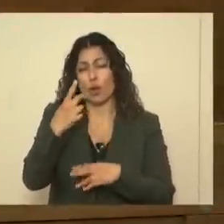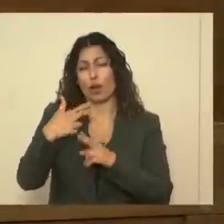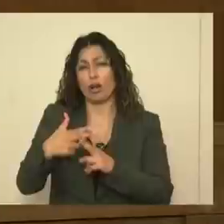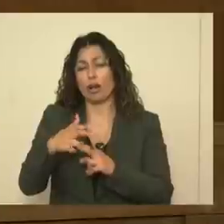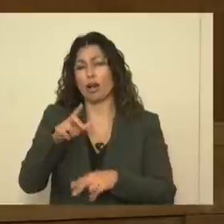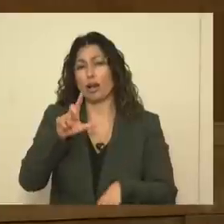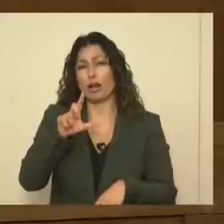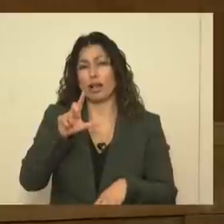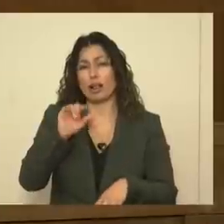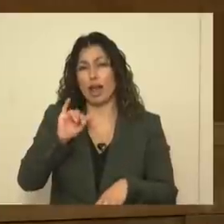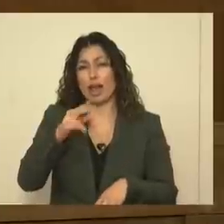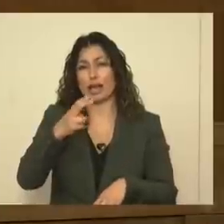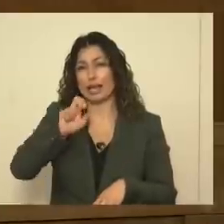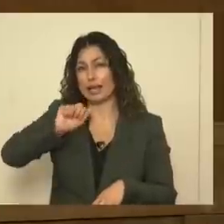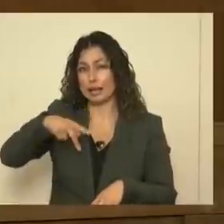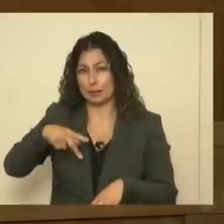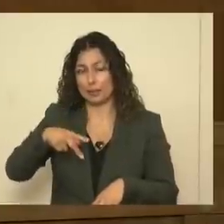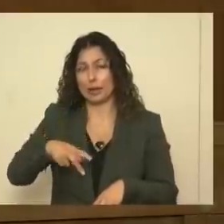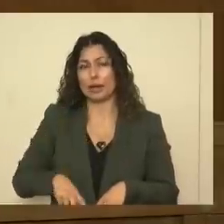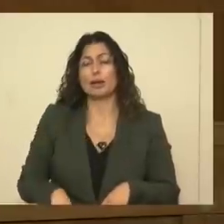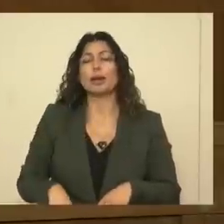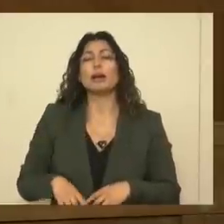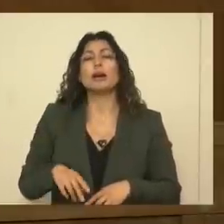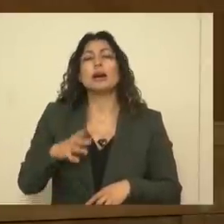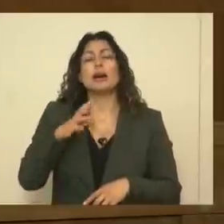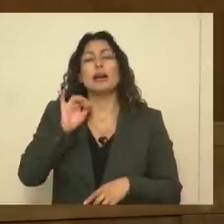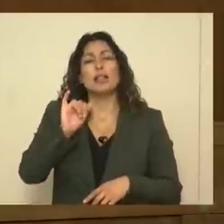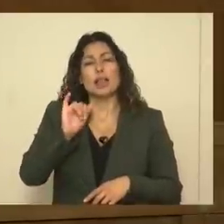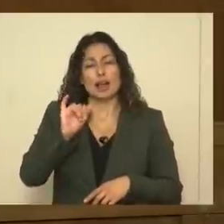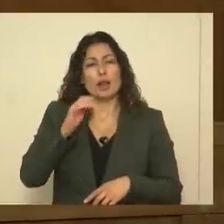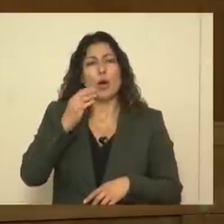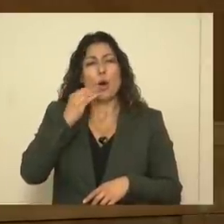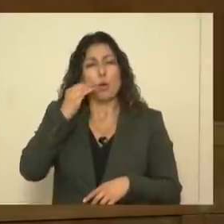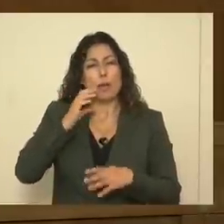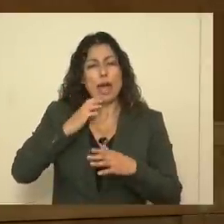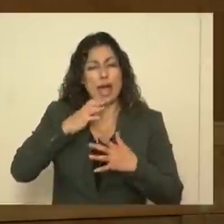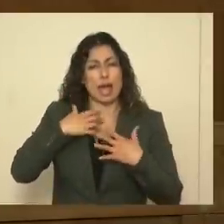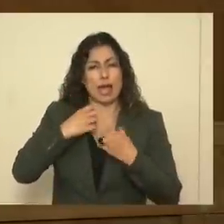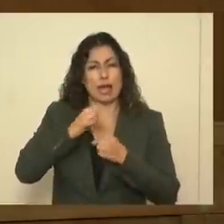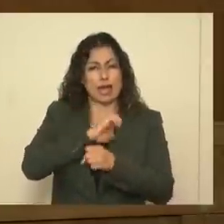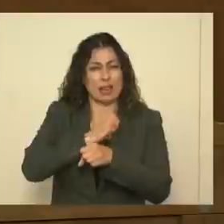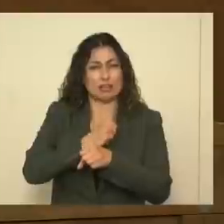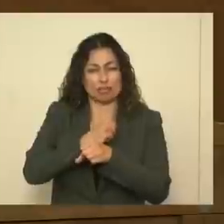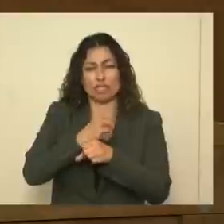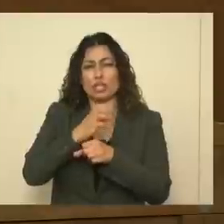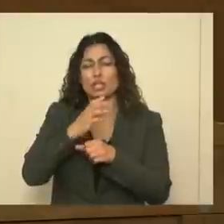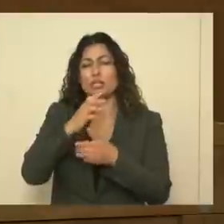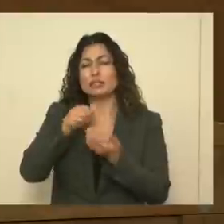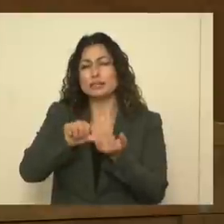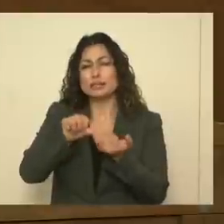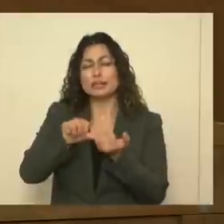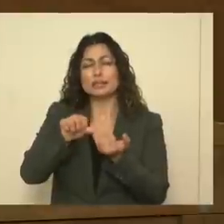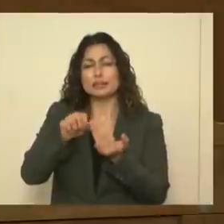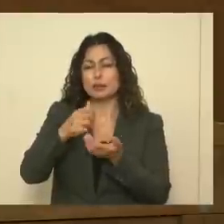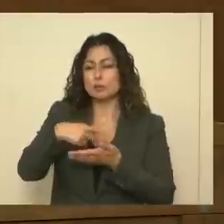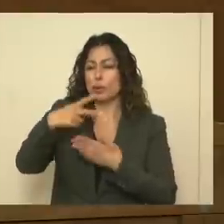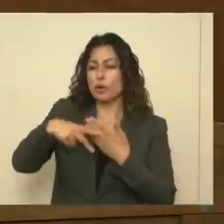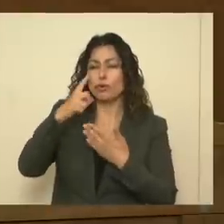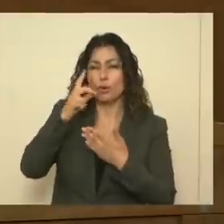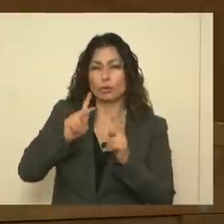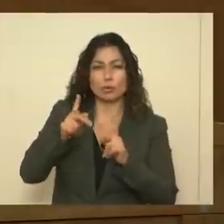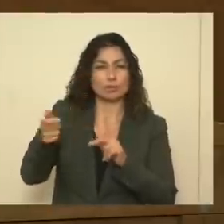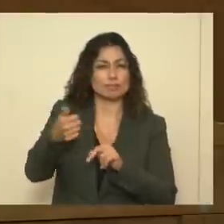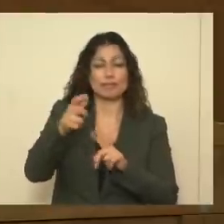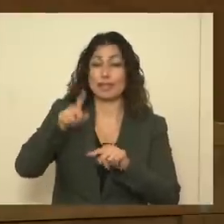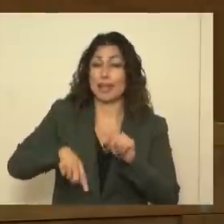LIHEAP, Low Income Home Energy Assistance Program. It provides assistance to people who can't afford to pay their bills. And in particular,